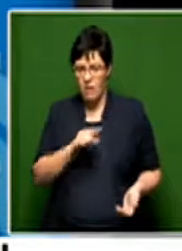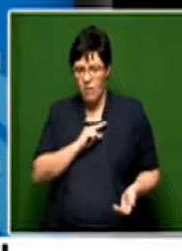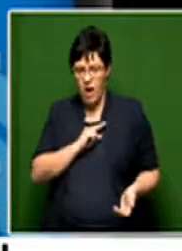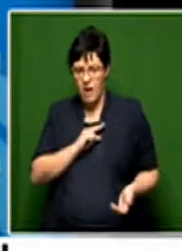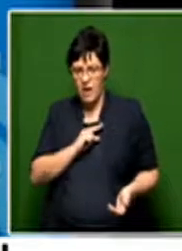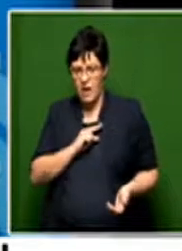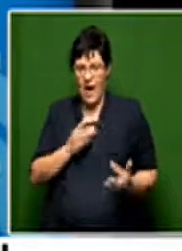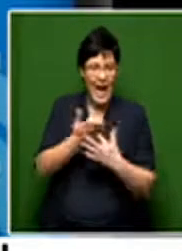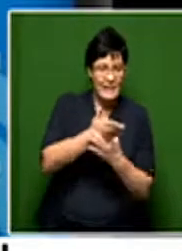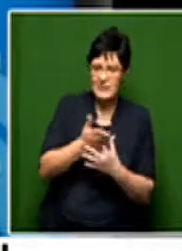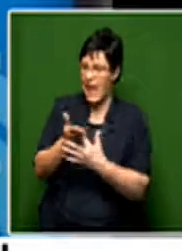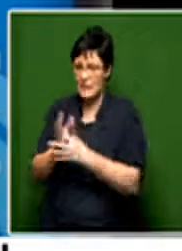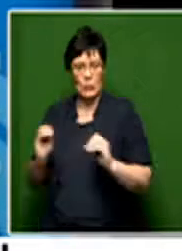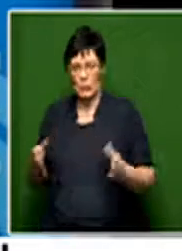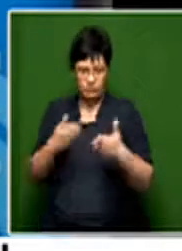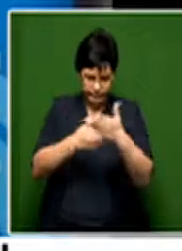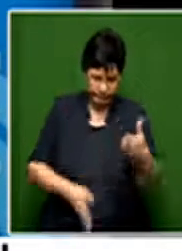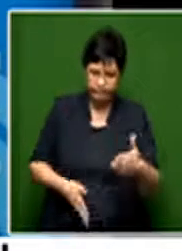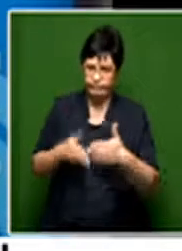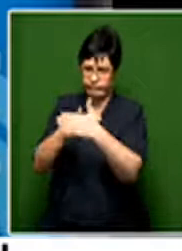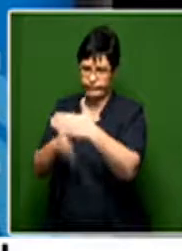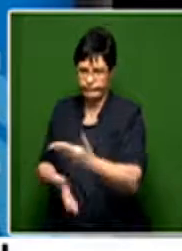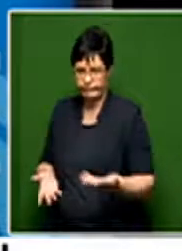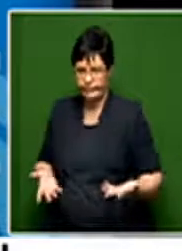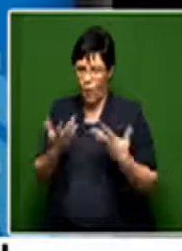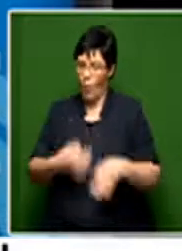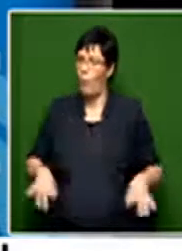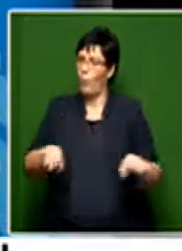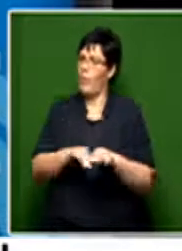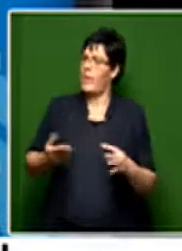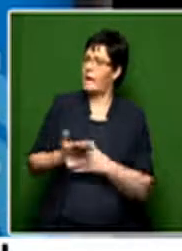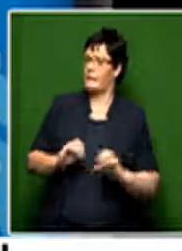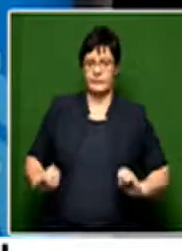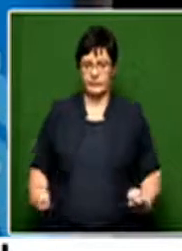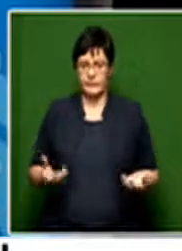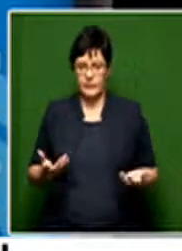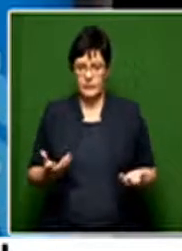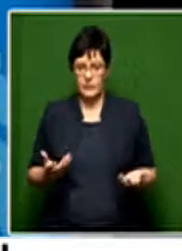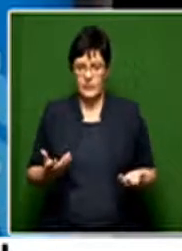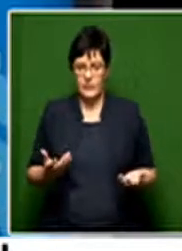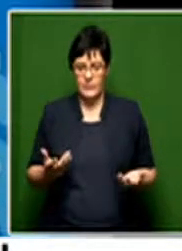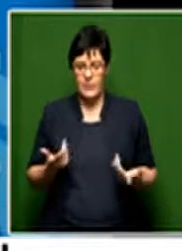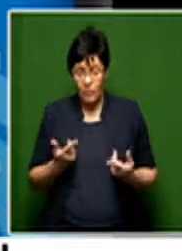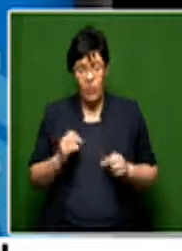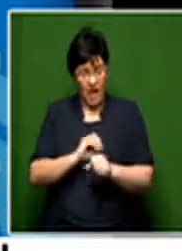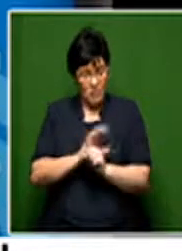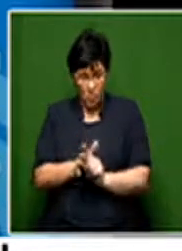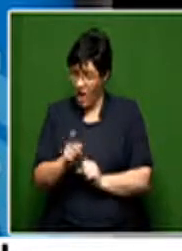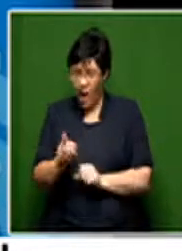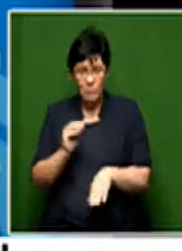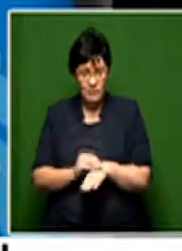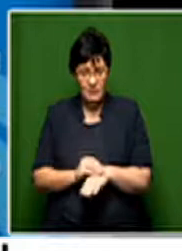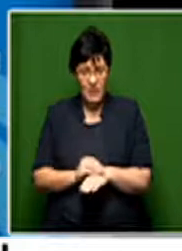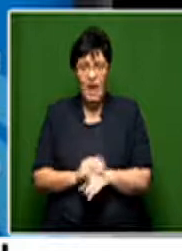access nothing which is worth. And including in this time of the pandemic, they